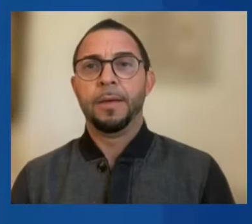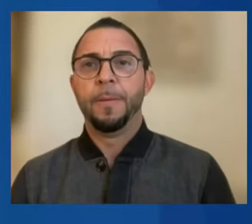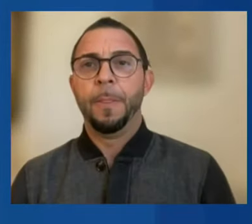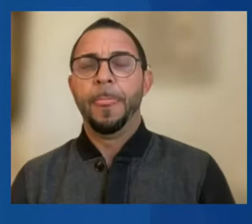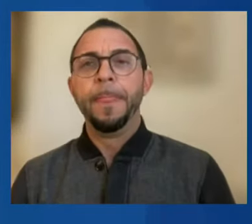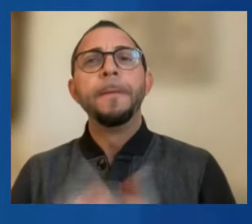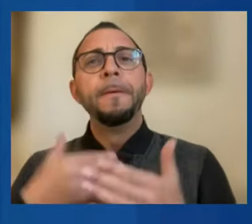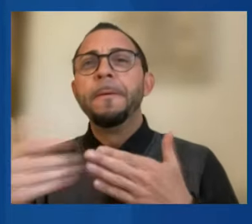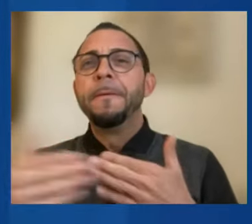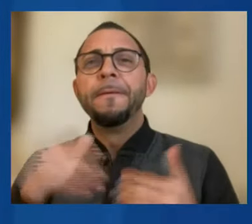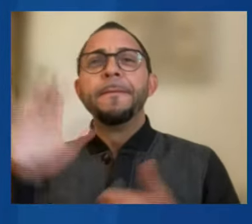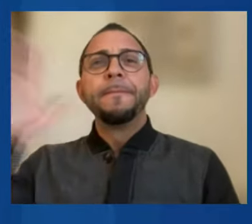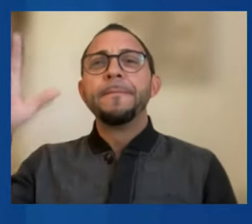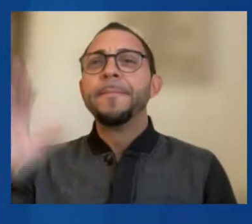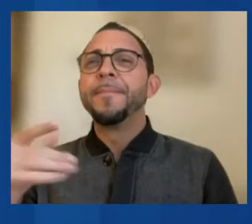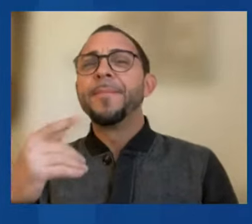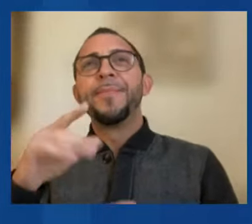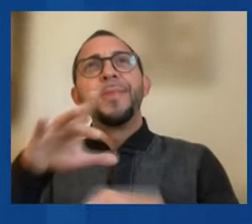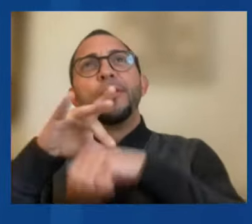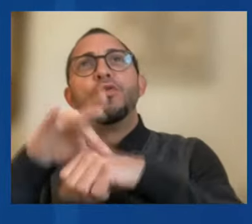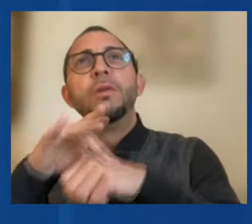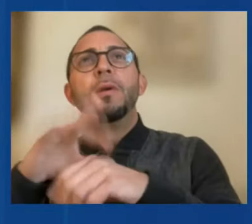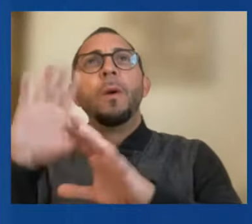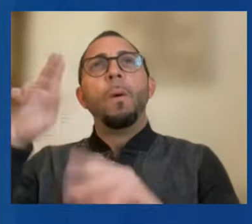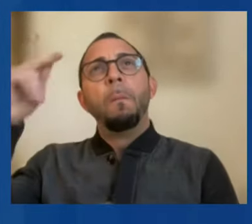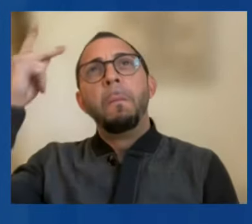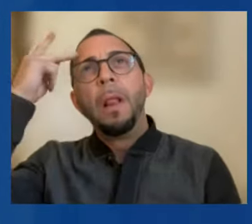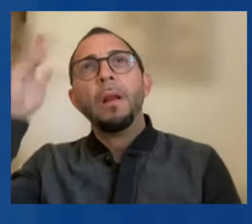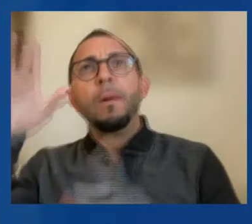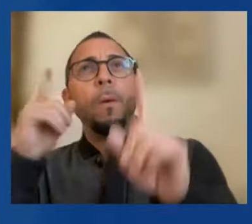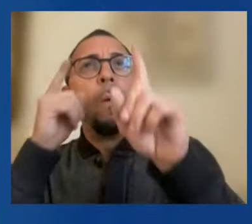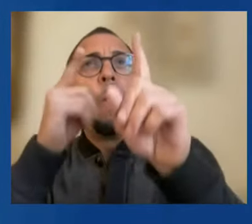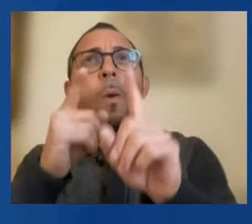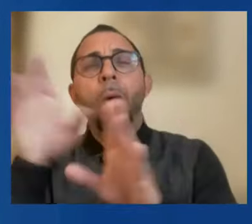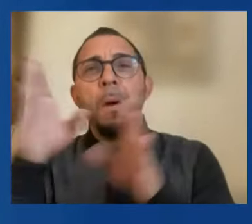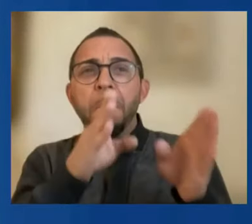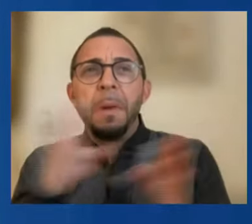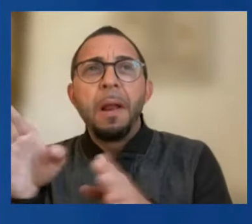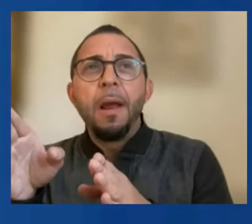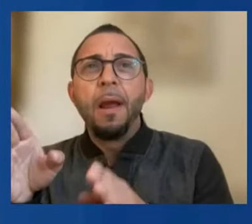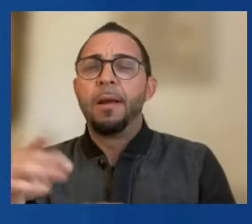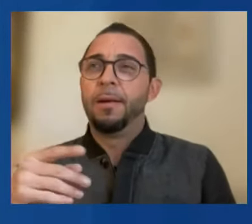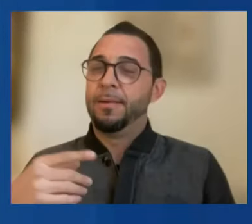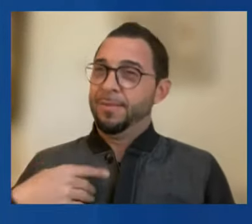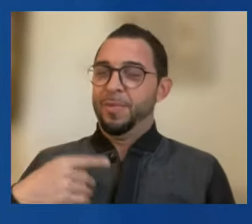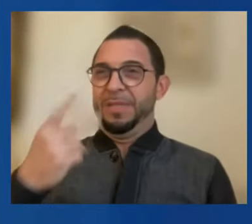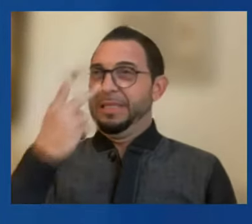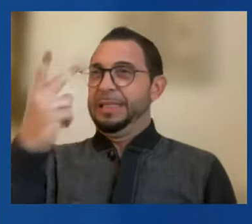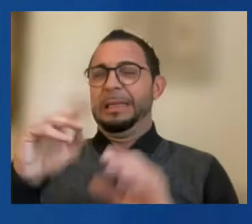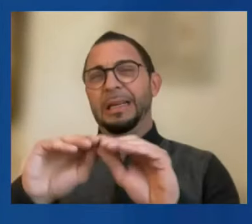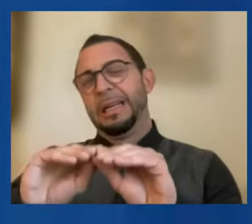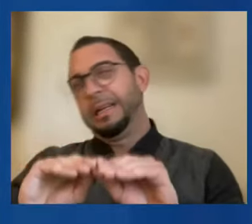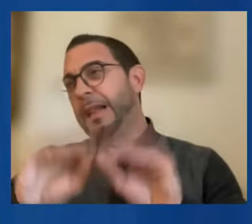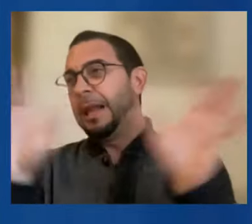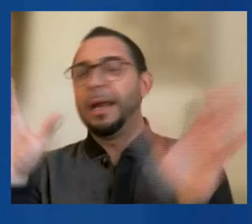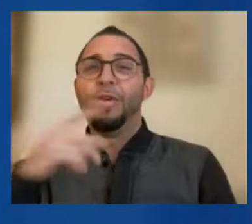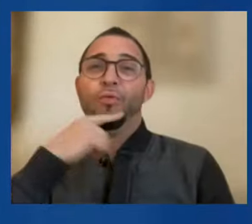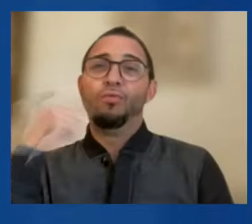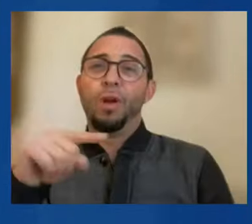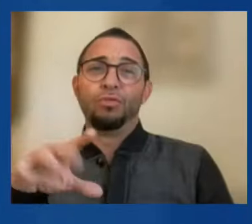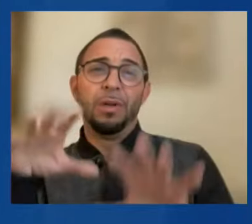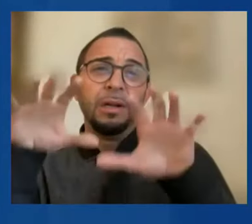geopolitical aims and strategies, we see no benign interpretation of Russia's invasion,